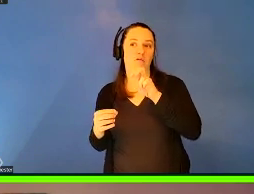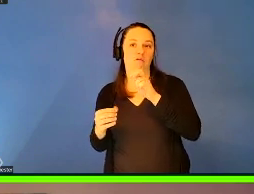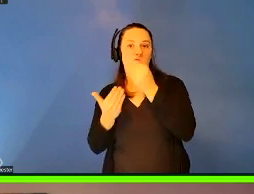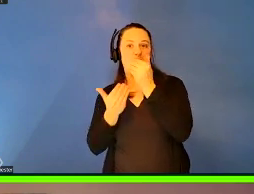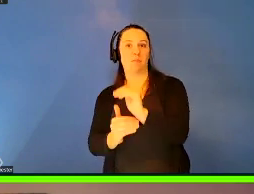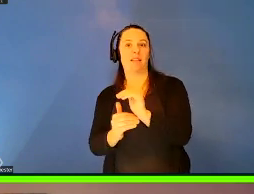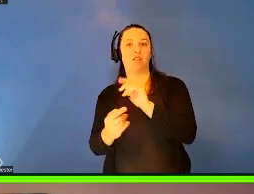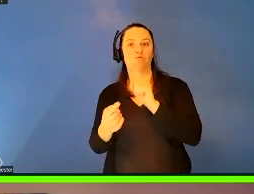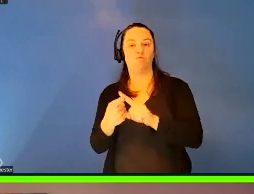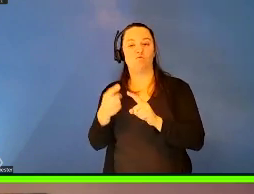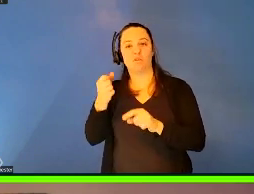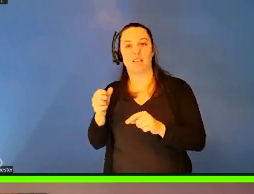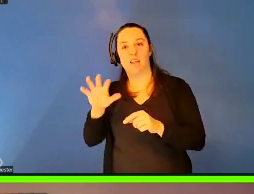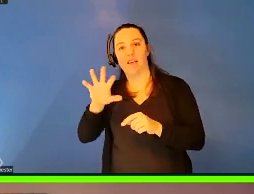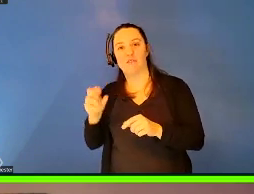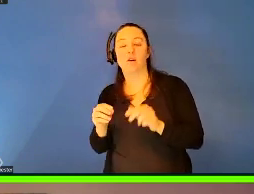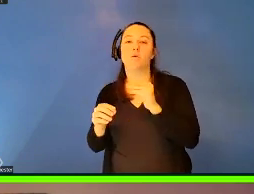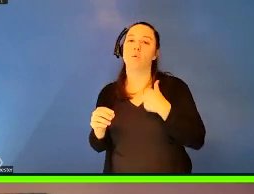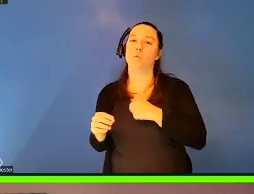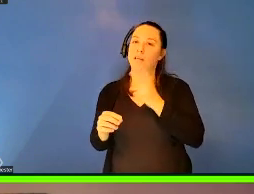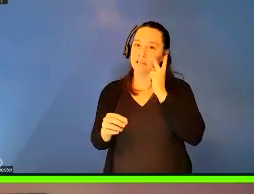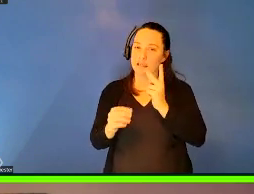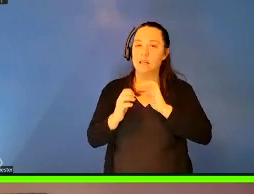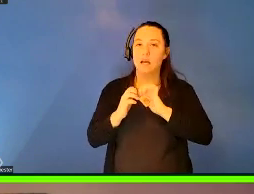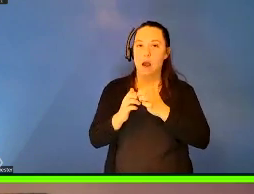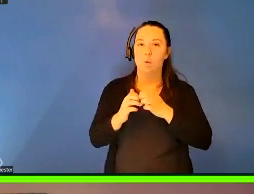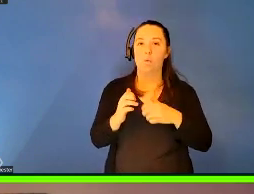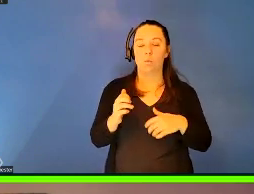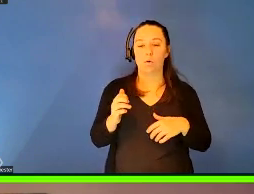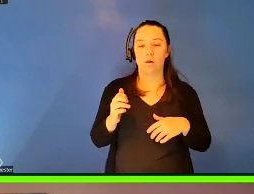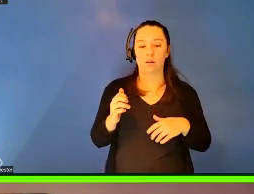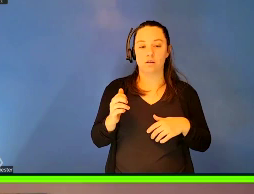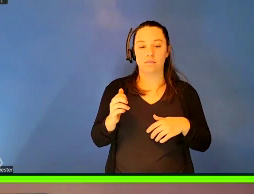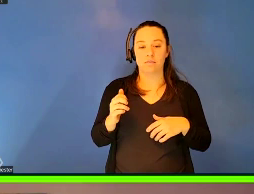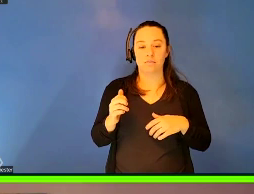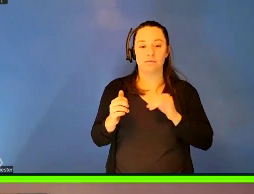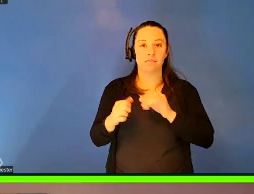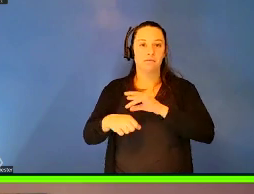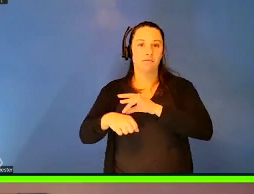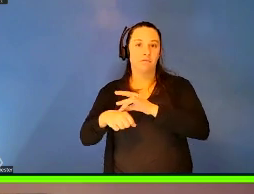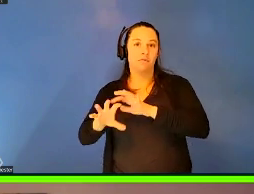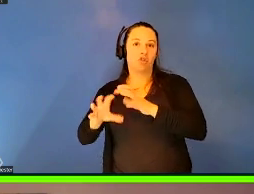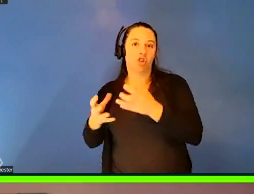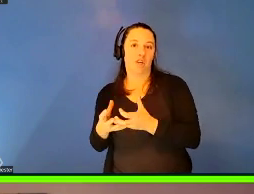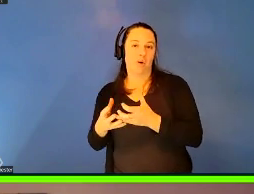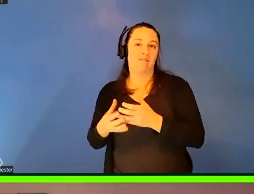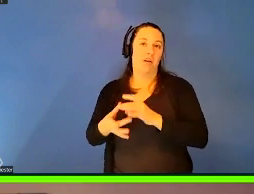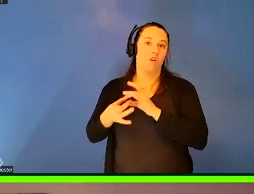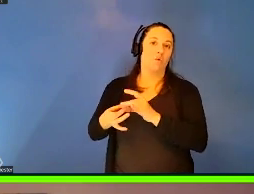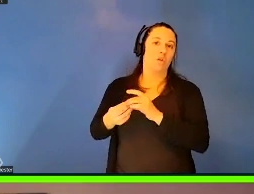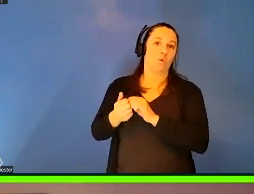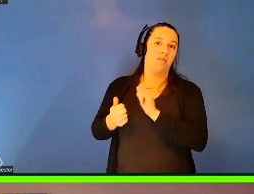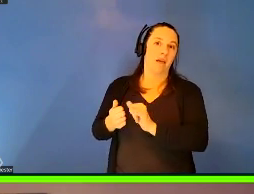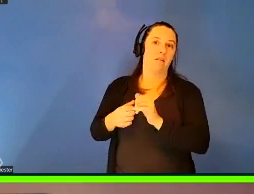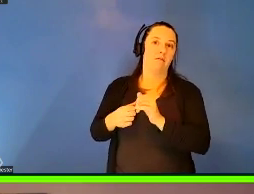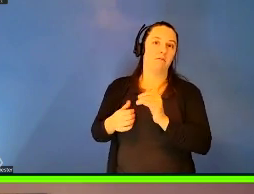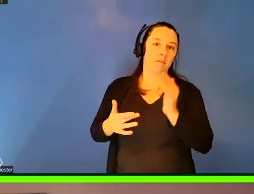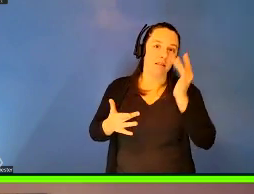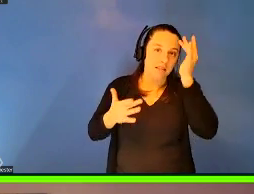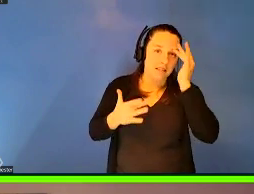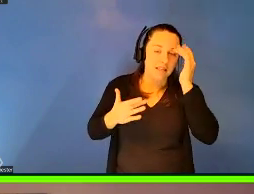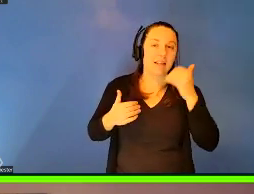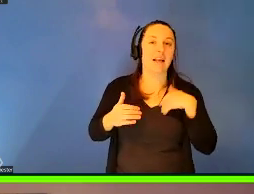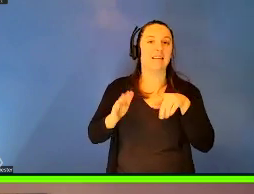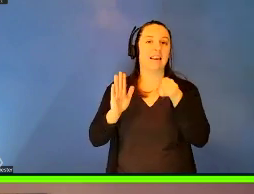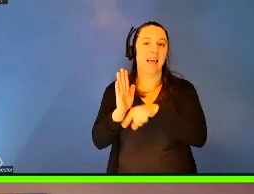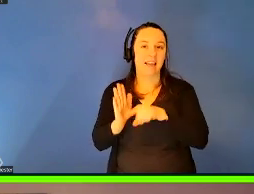So we, we do see the ways in which, um, the geographic association with disease has very negative outcomes